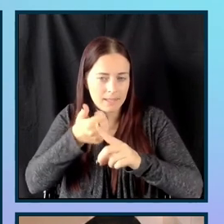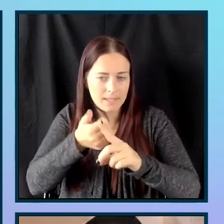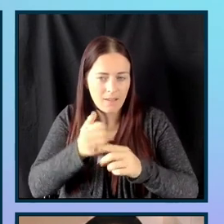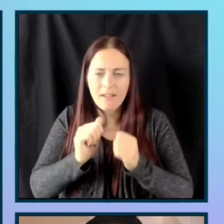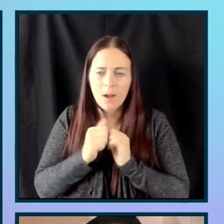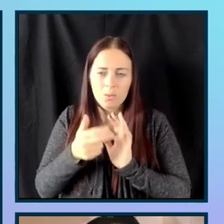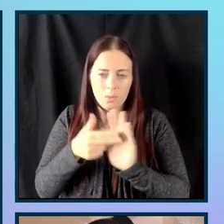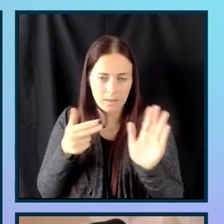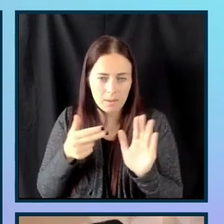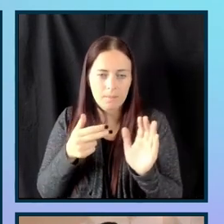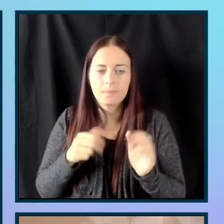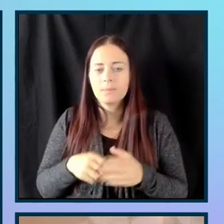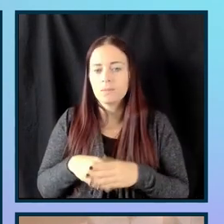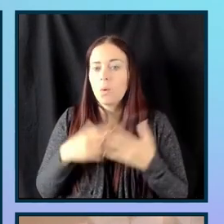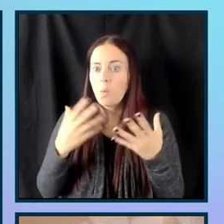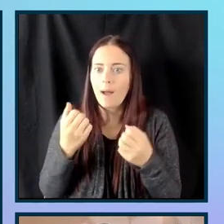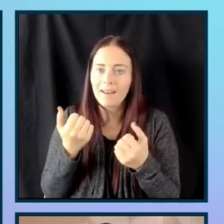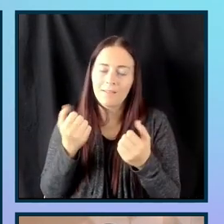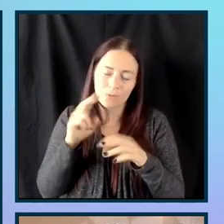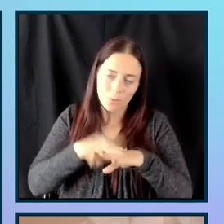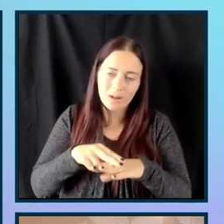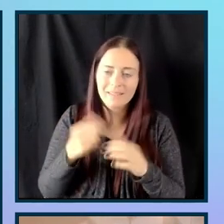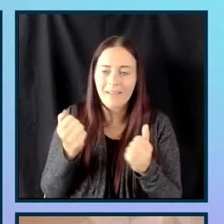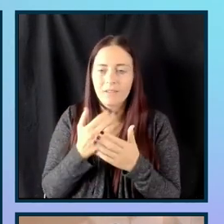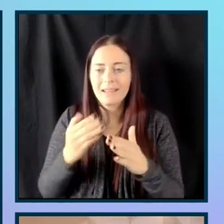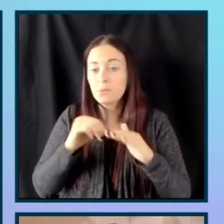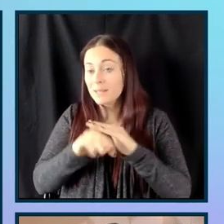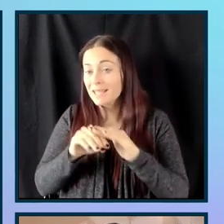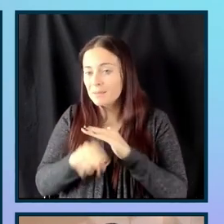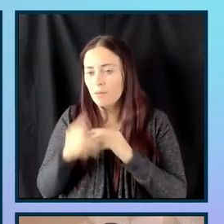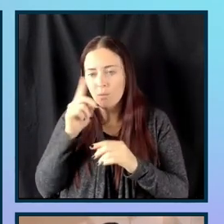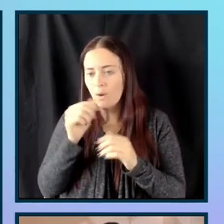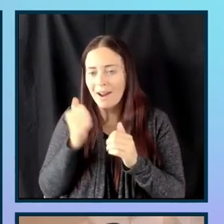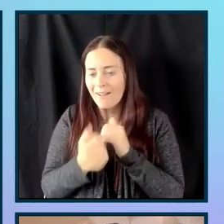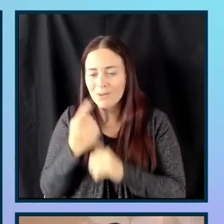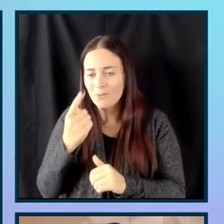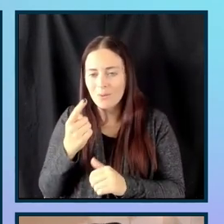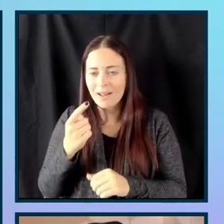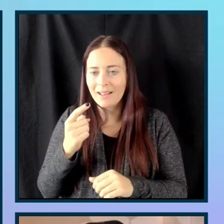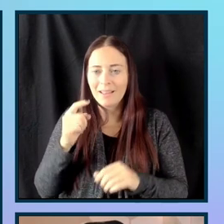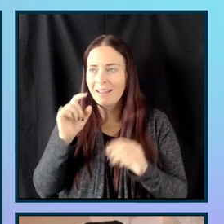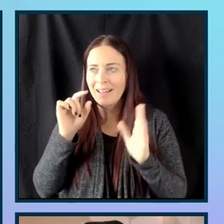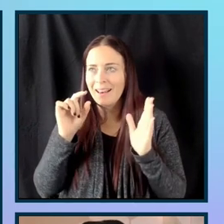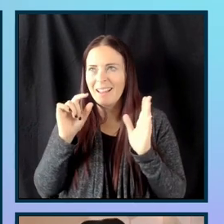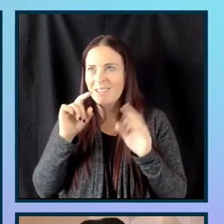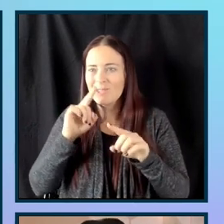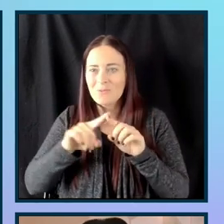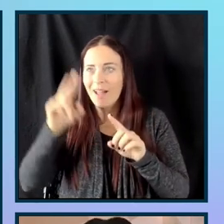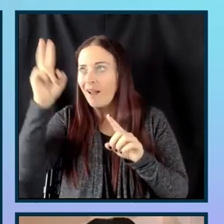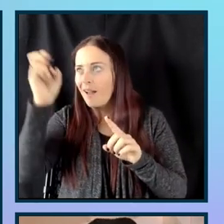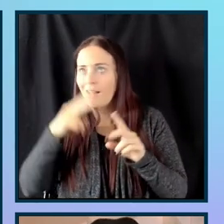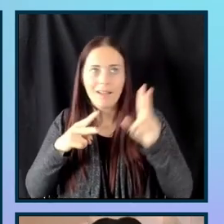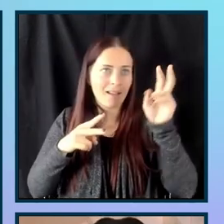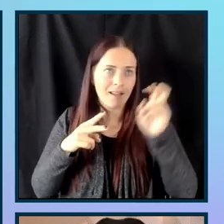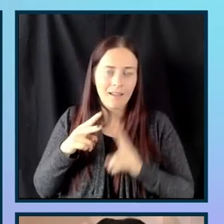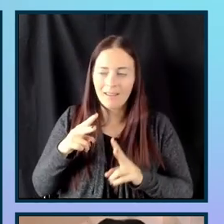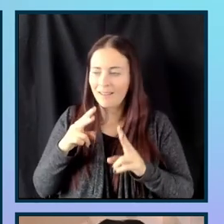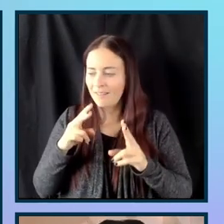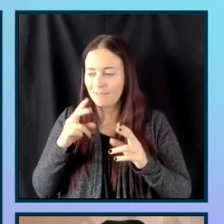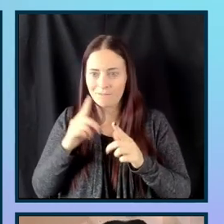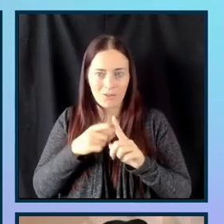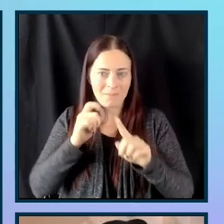accessible for everyone, right? Like we don't want to grab things that are all over the page and they're not visible, visibly available and clear for everyone.